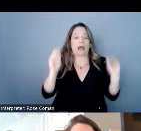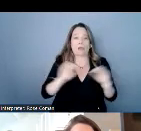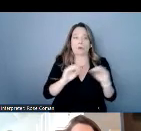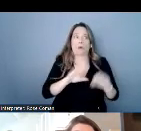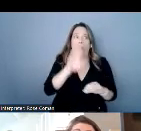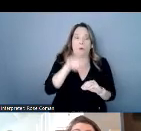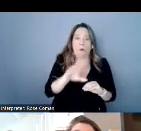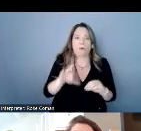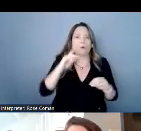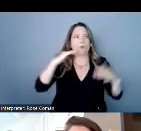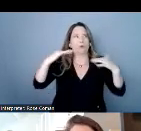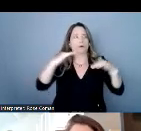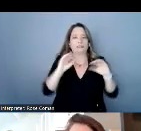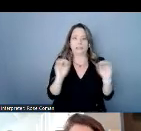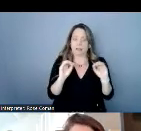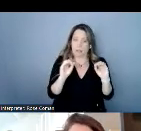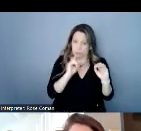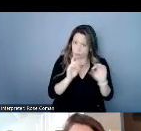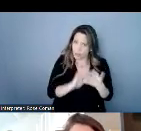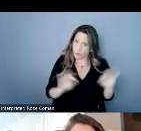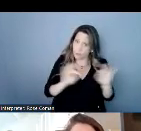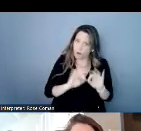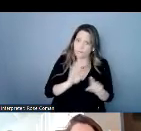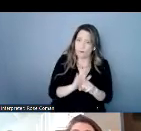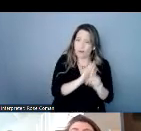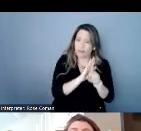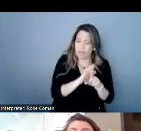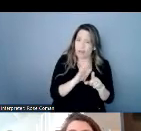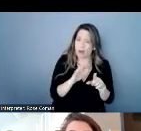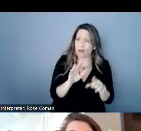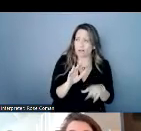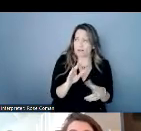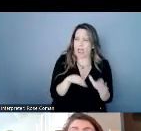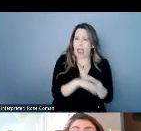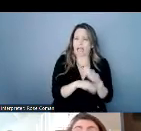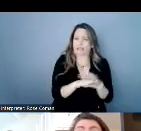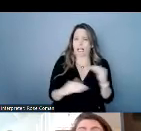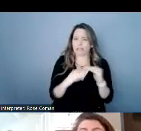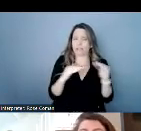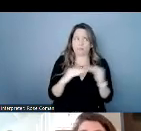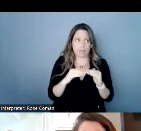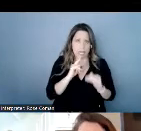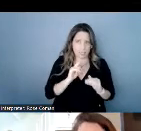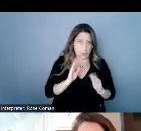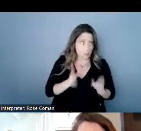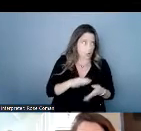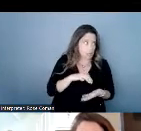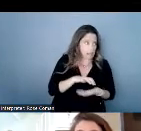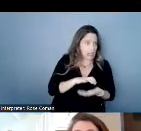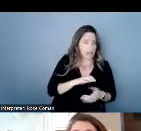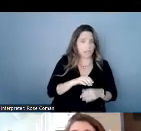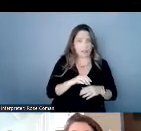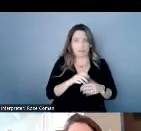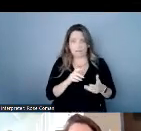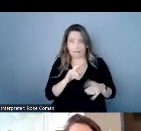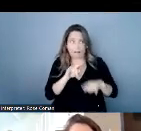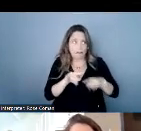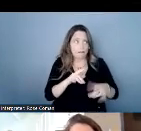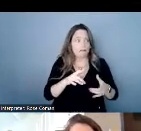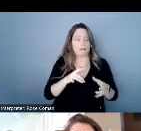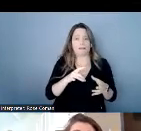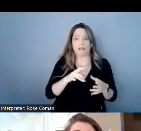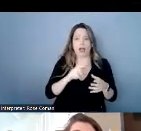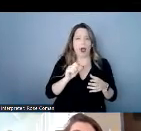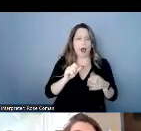to know is is the person laughing is is there a poor connection are there overlapping speakers um